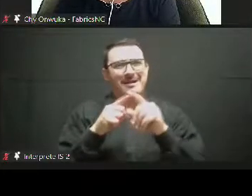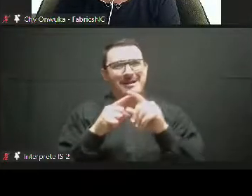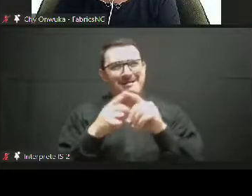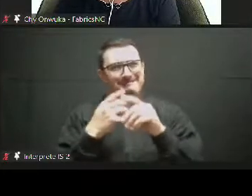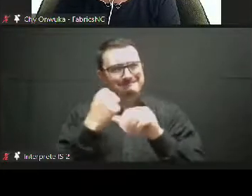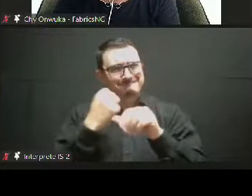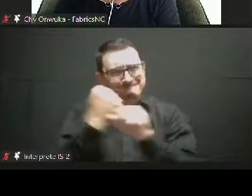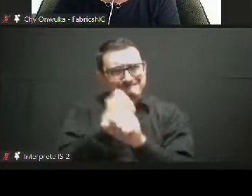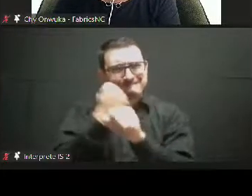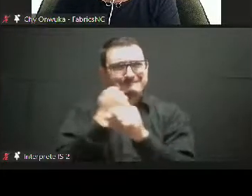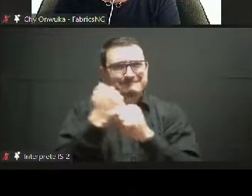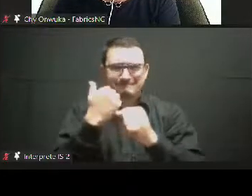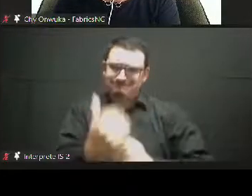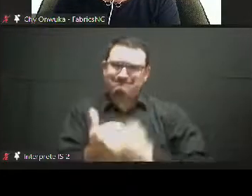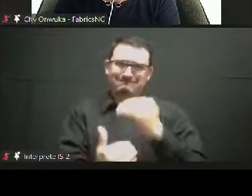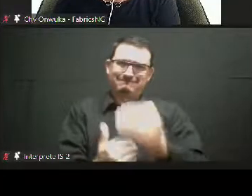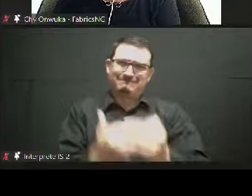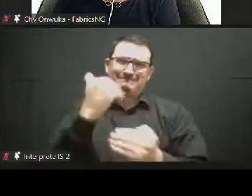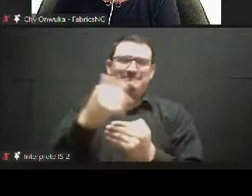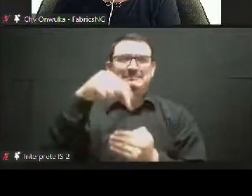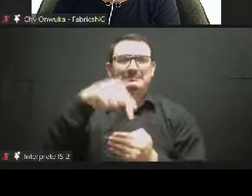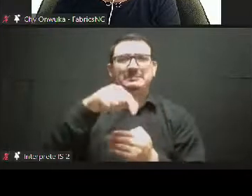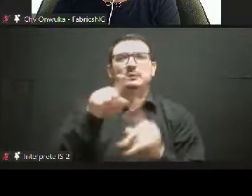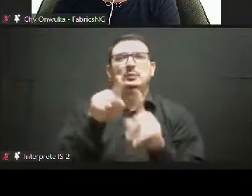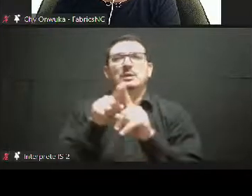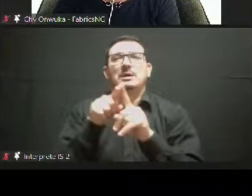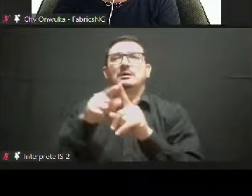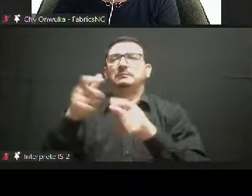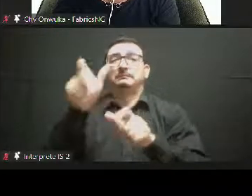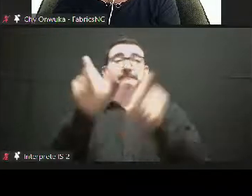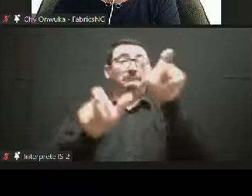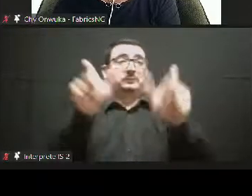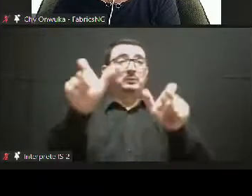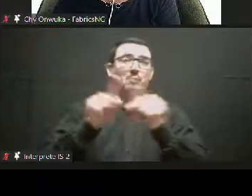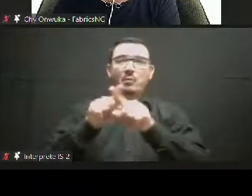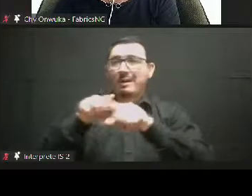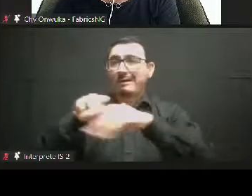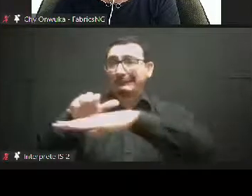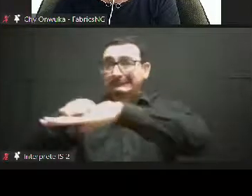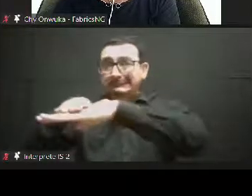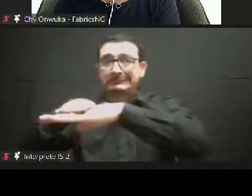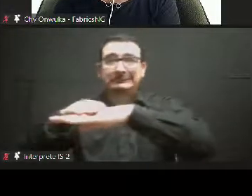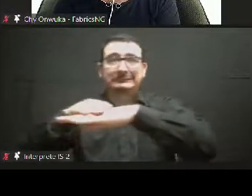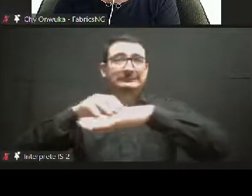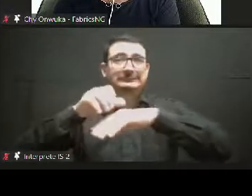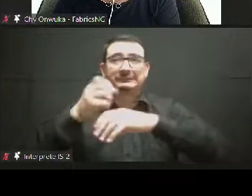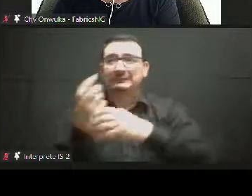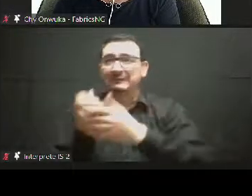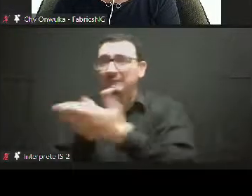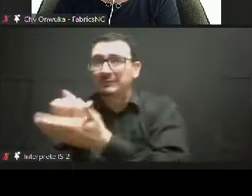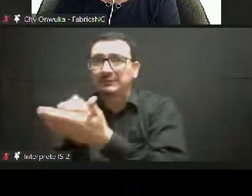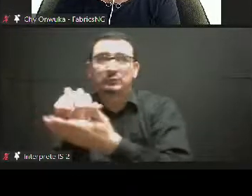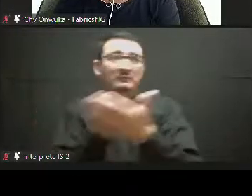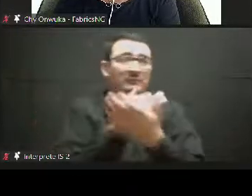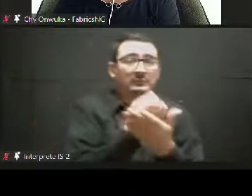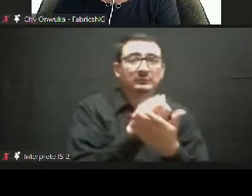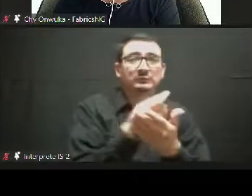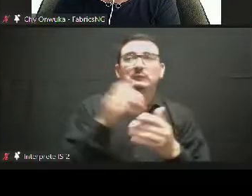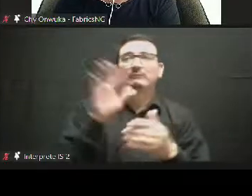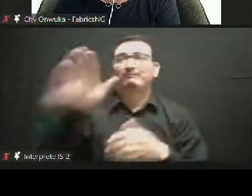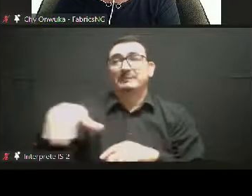been retargeted to specific needs needs of the sector and also the dialogue that we have